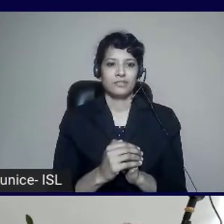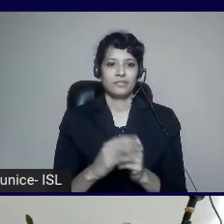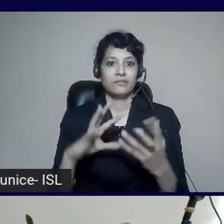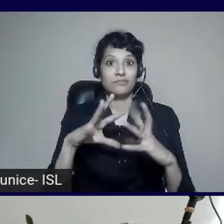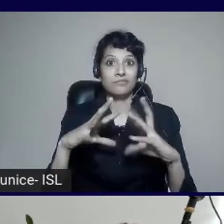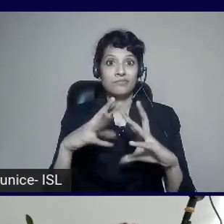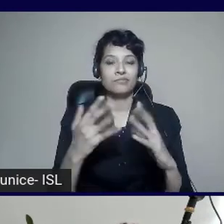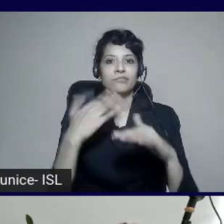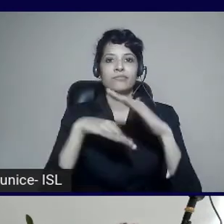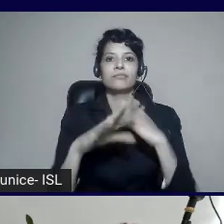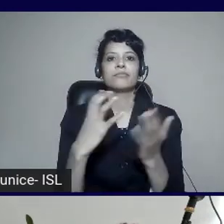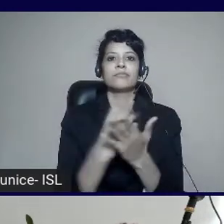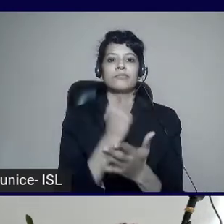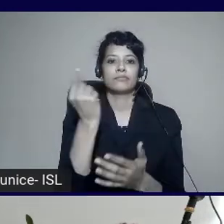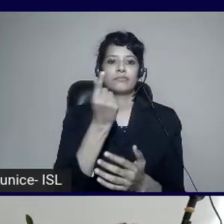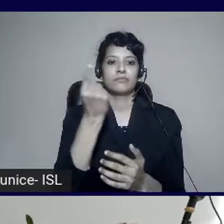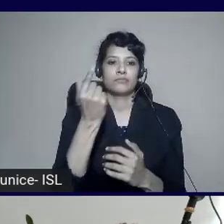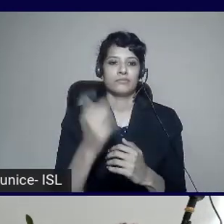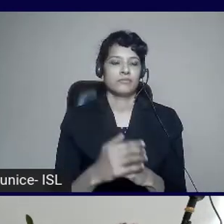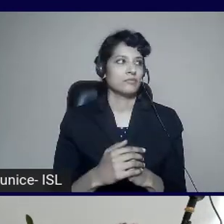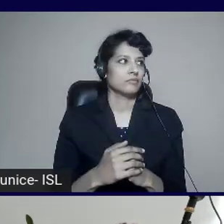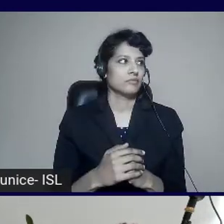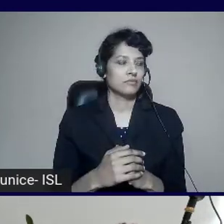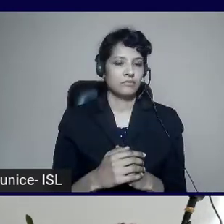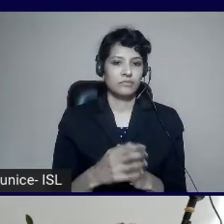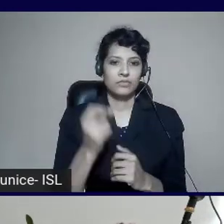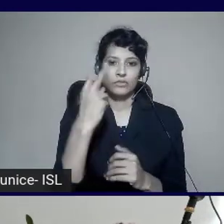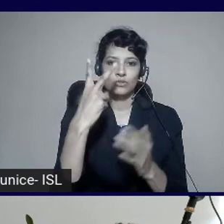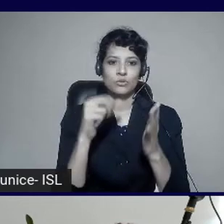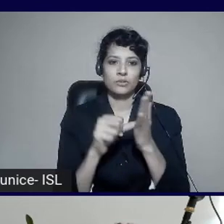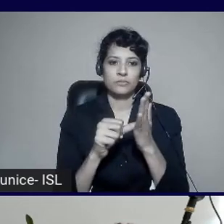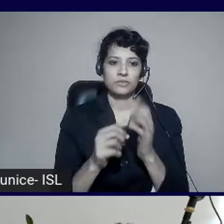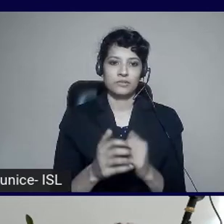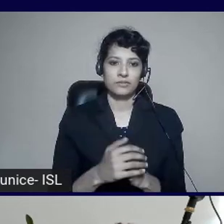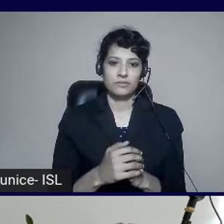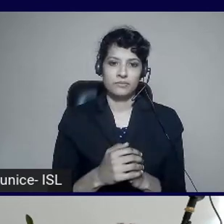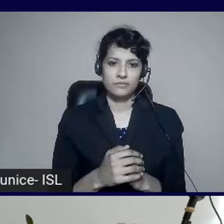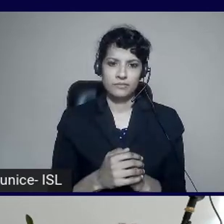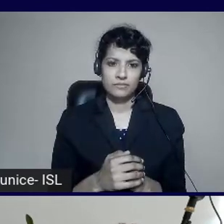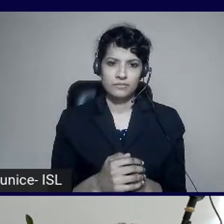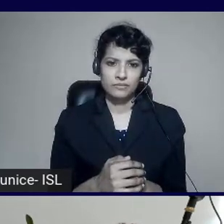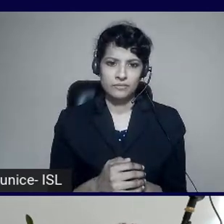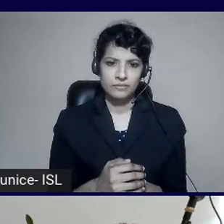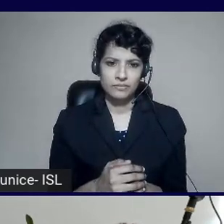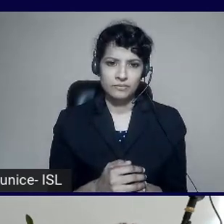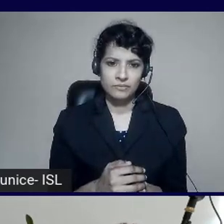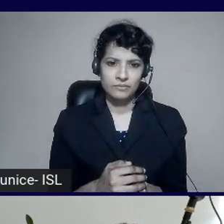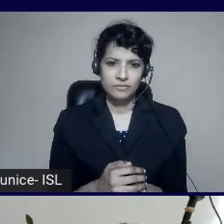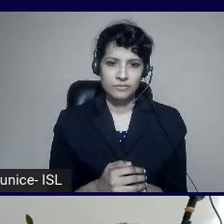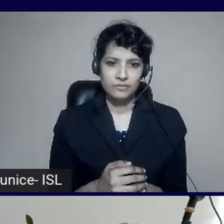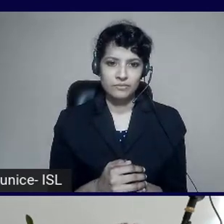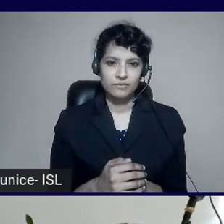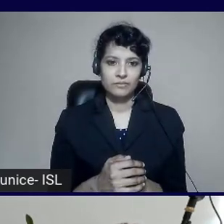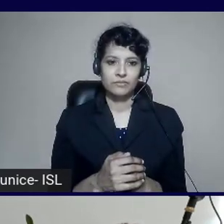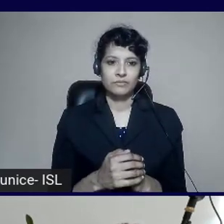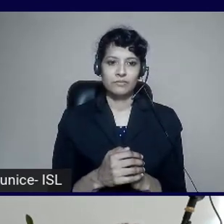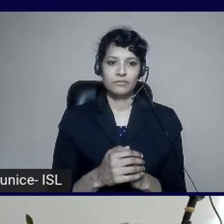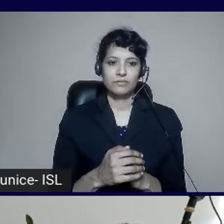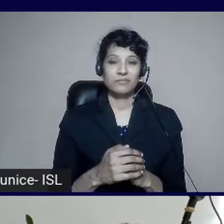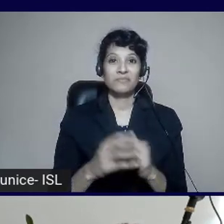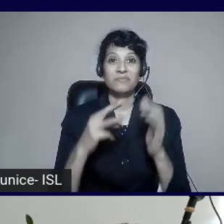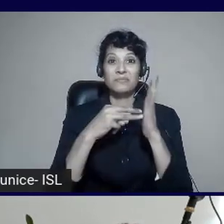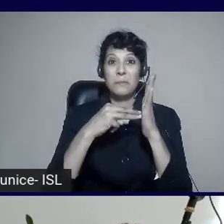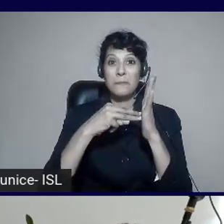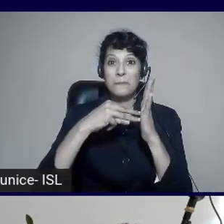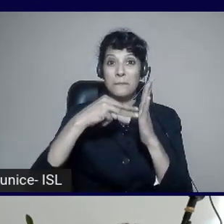And it cost me $0.03 for 12 months. And you get $0.01 for every million characters that you actually